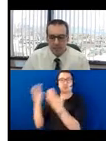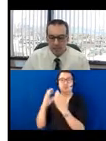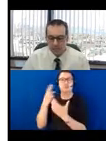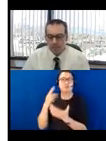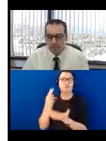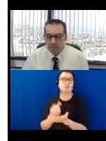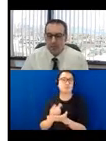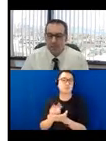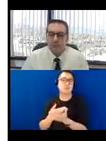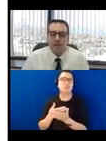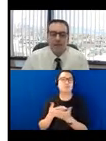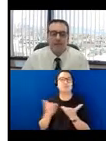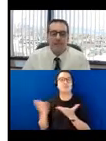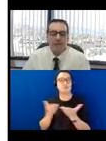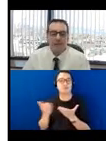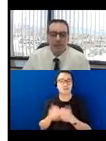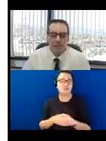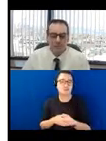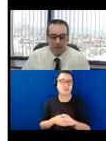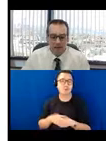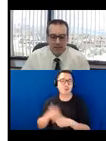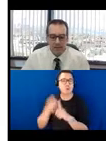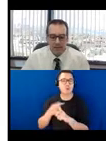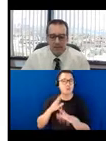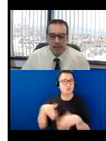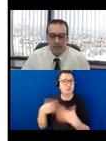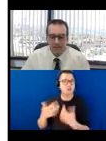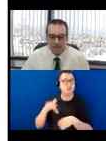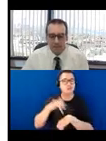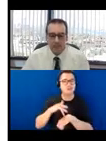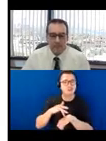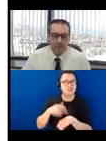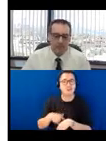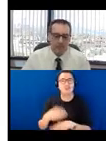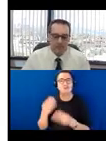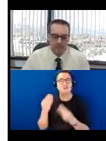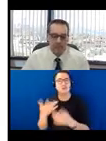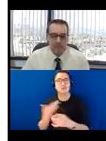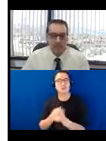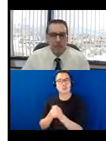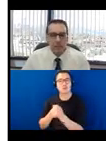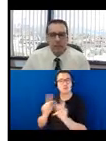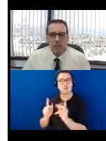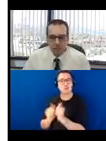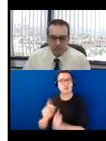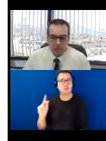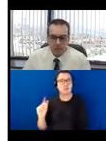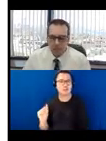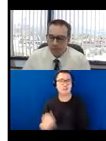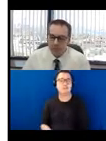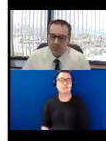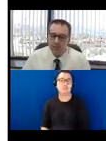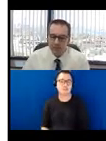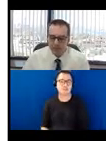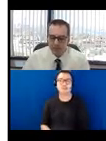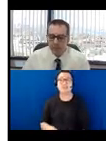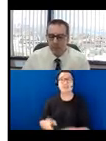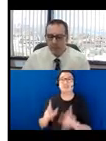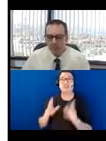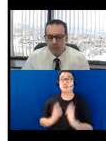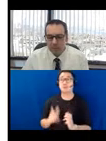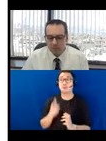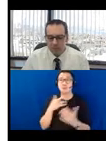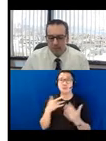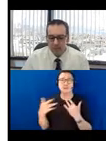a service administration to provide information and advice and advocacy to people with disabilities who have concerns about receiving services